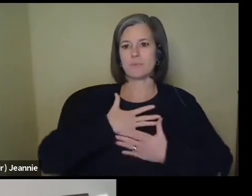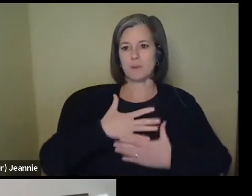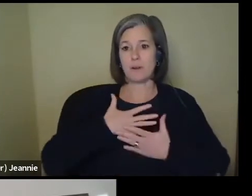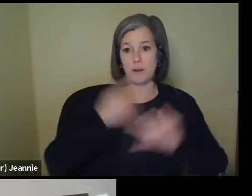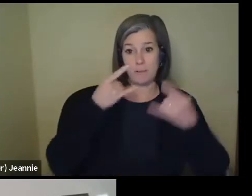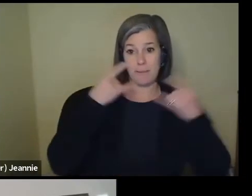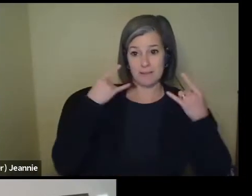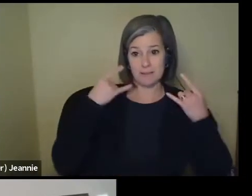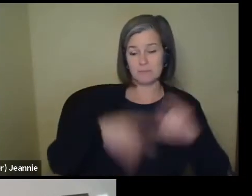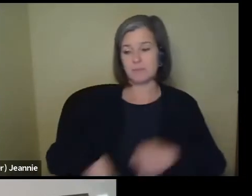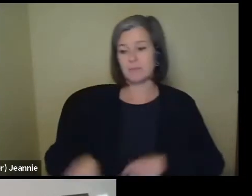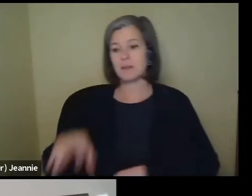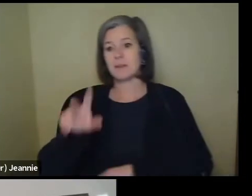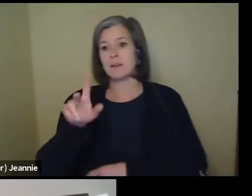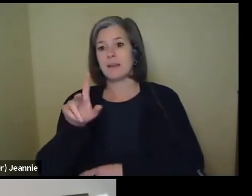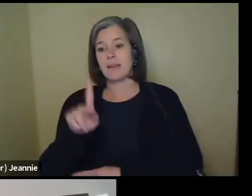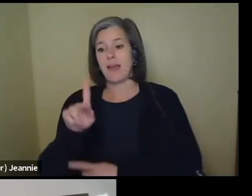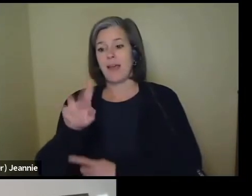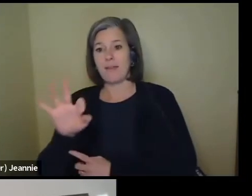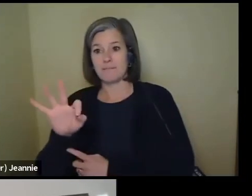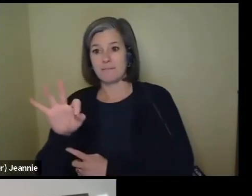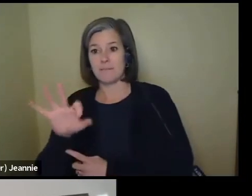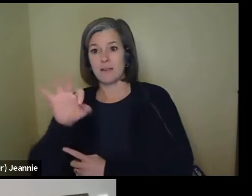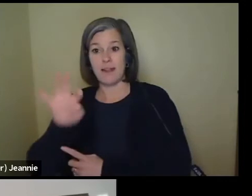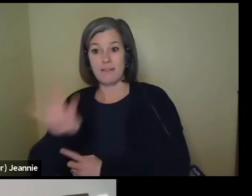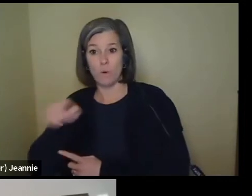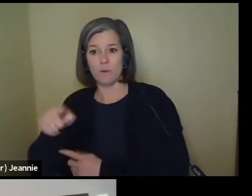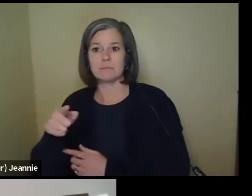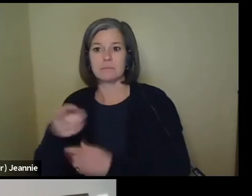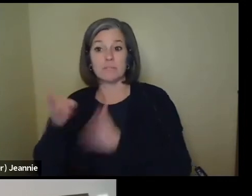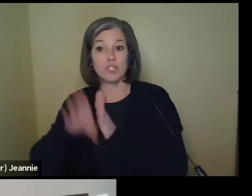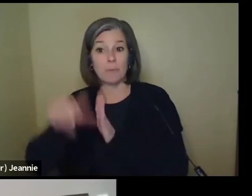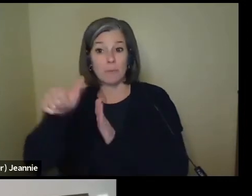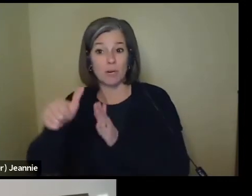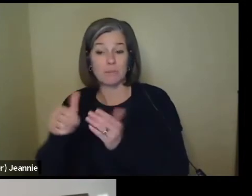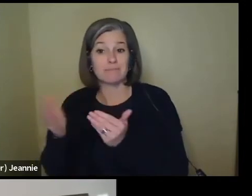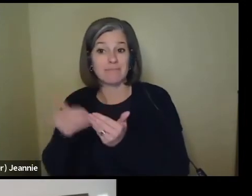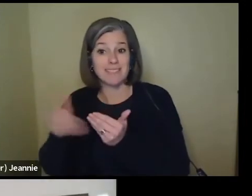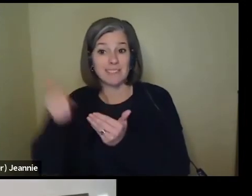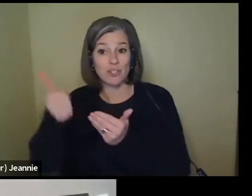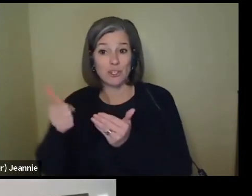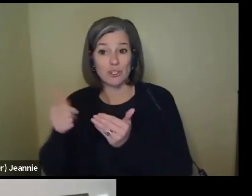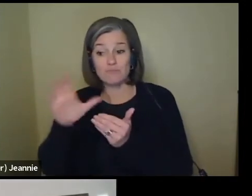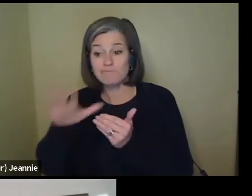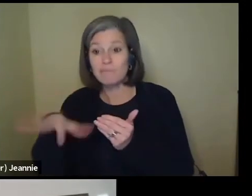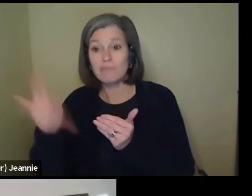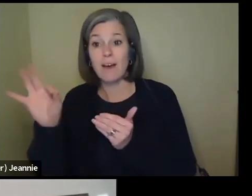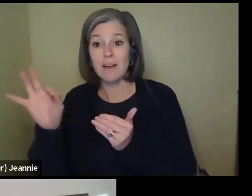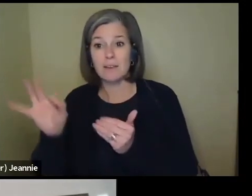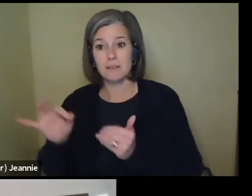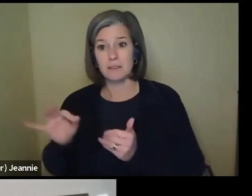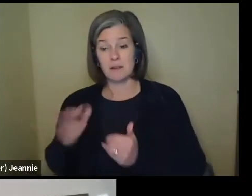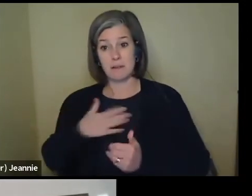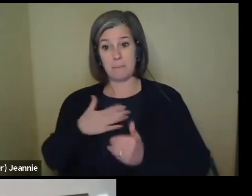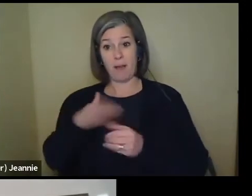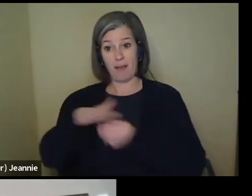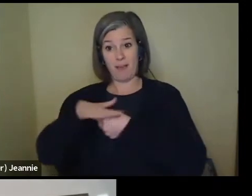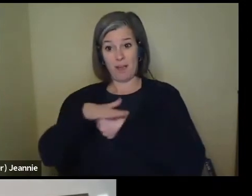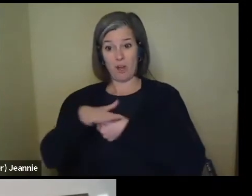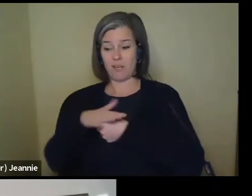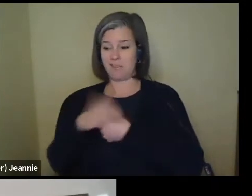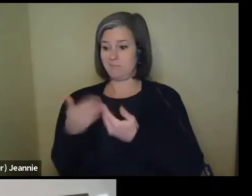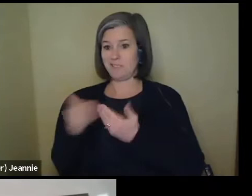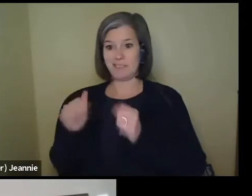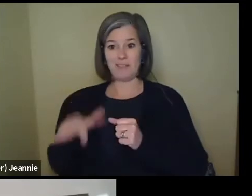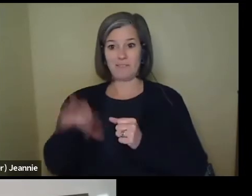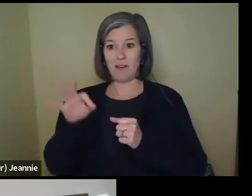KF94 masks are cheaper and easier to find. Where I am, they're readily available at the drugstore